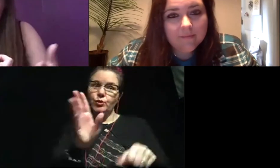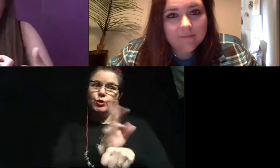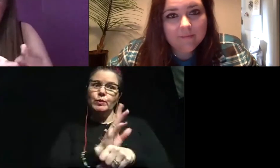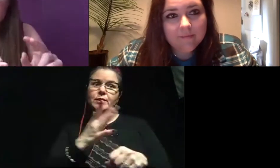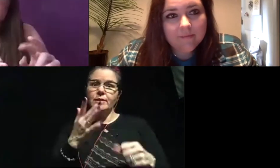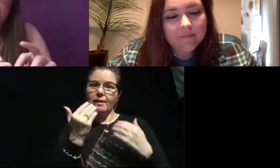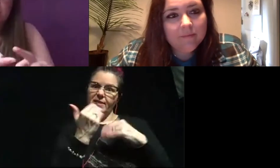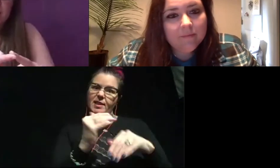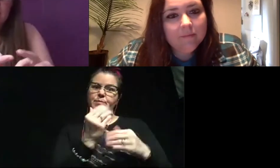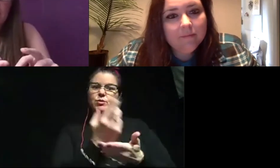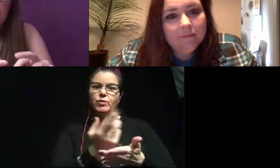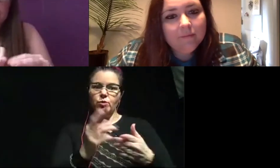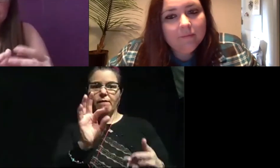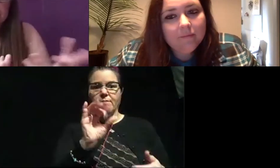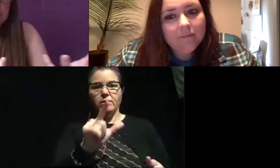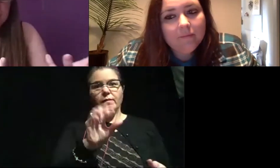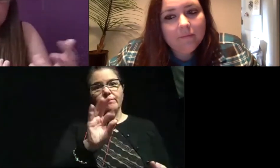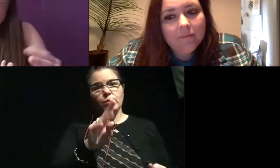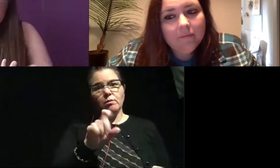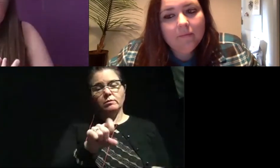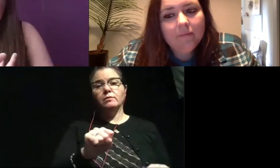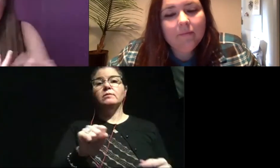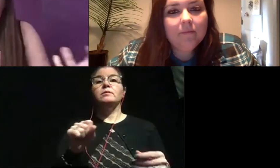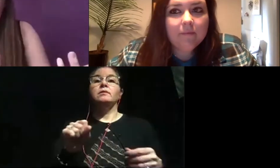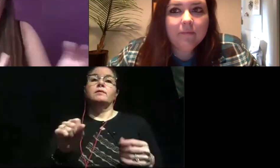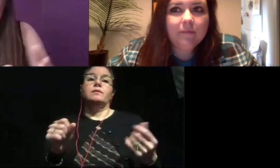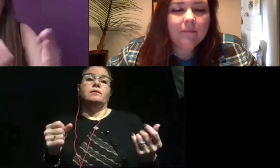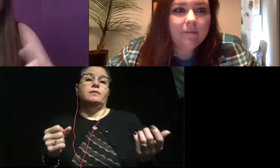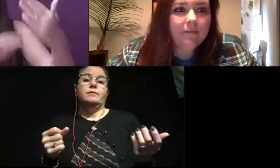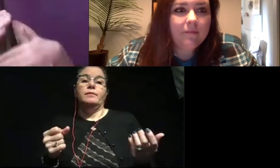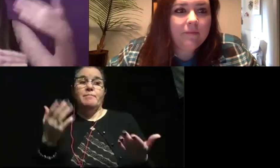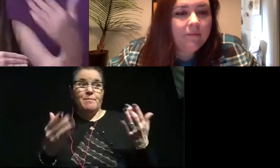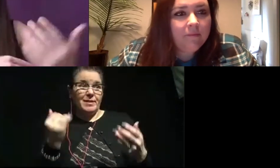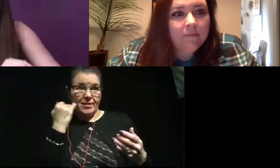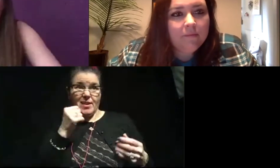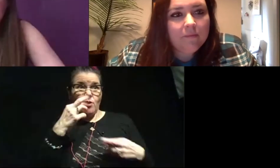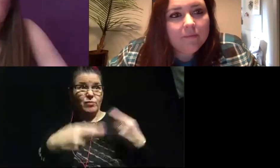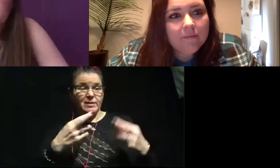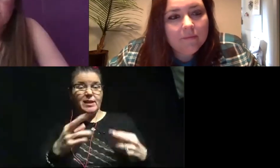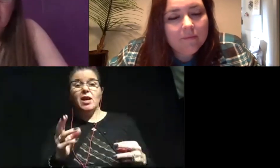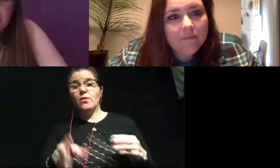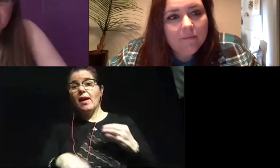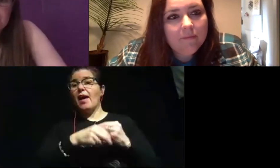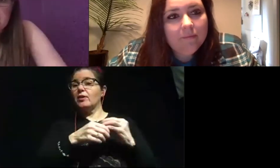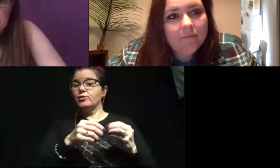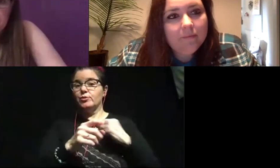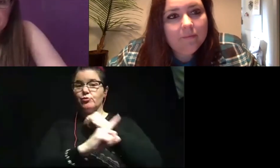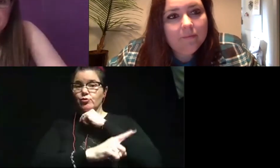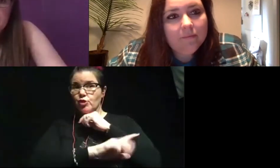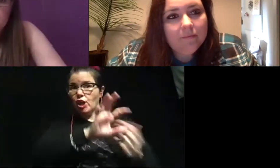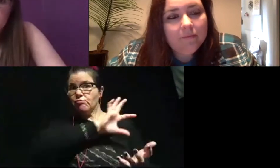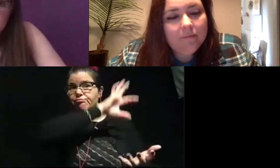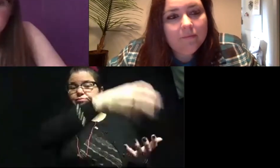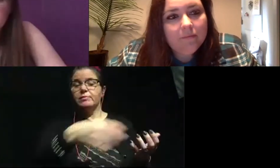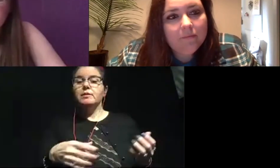fossil fuels. You're using, um, you know, you may or may not be recycling and adding to a landfill problem. So all of these affect everybody.